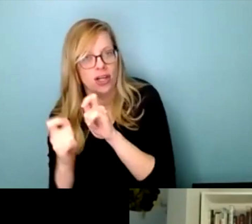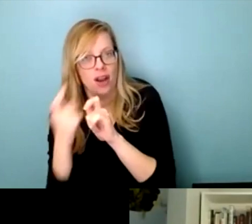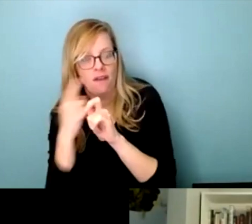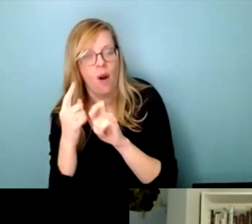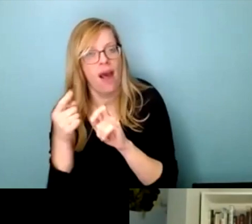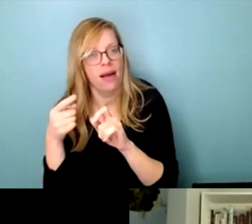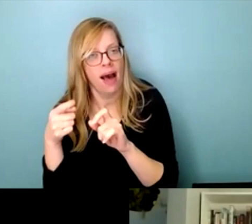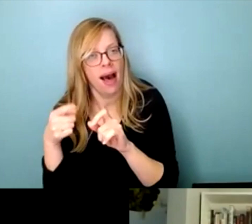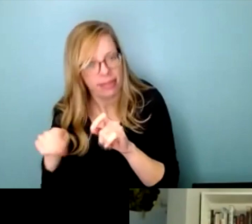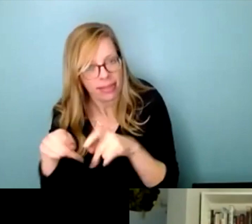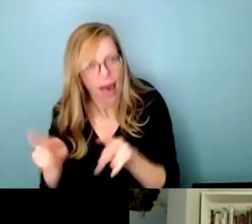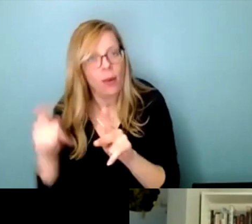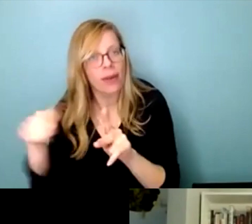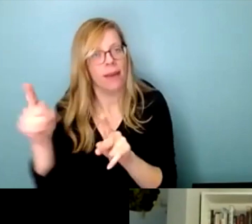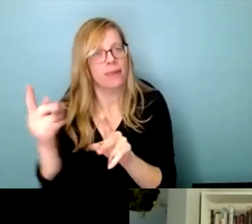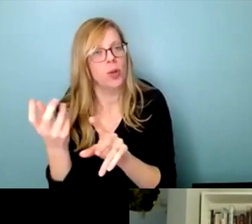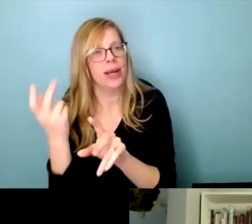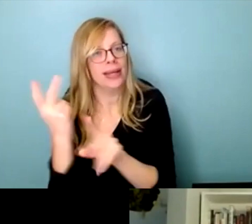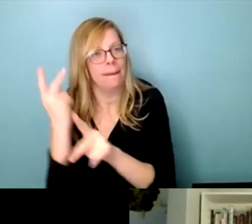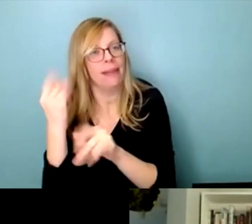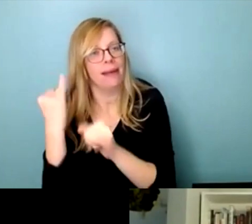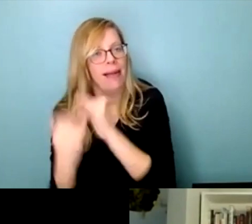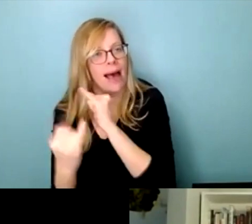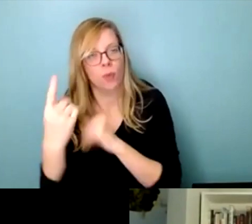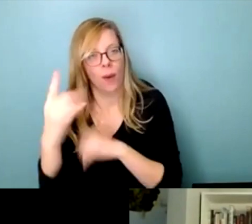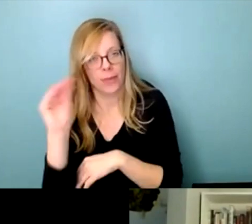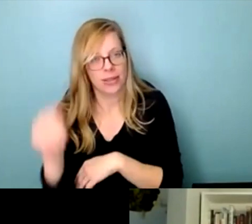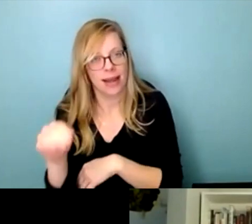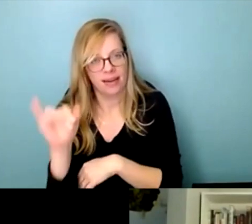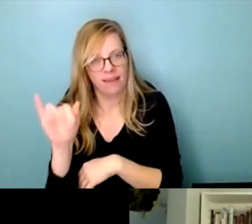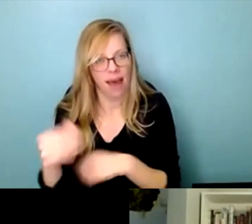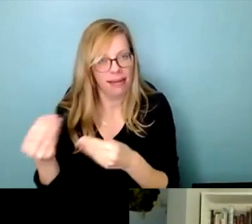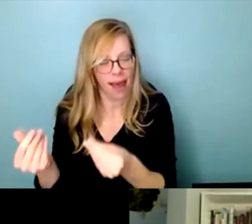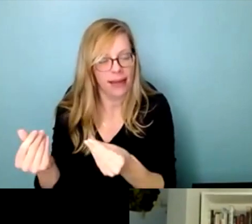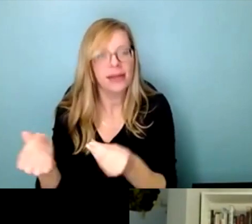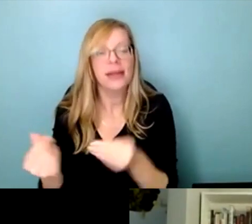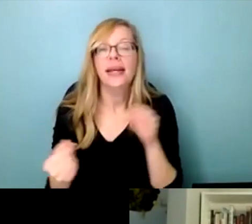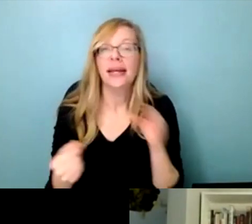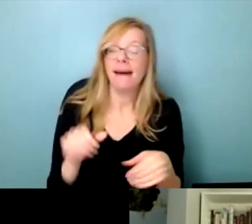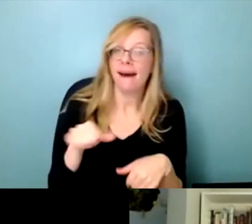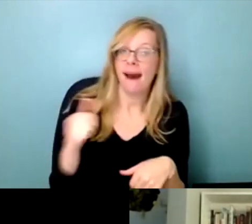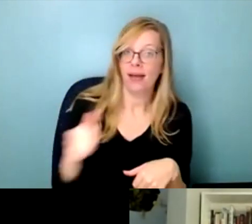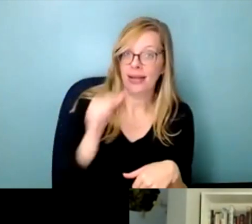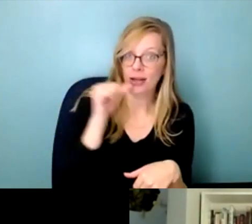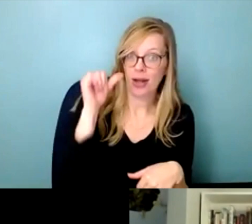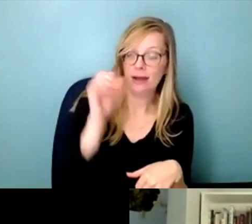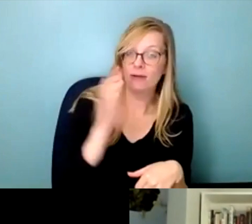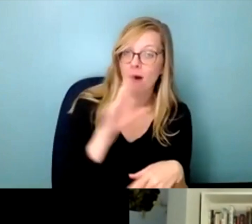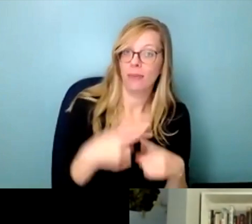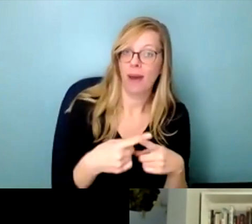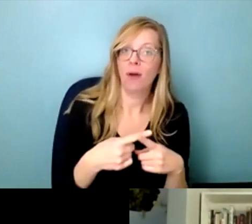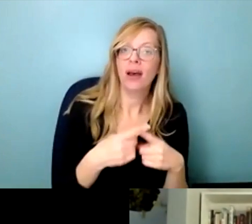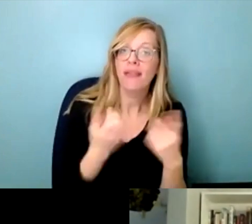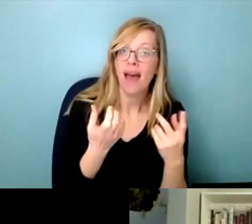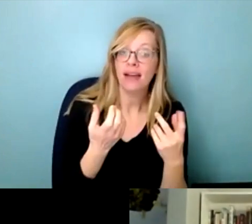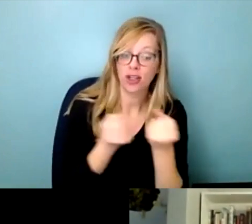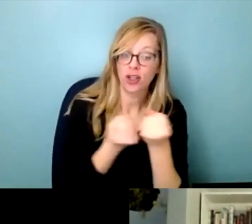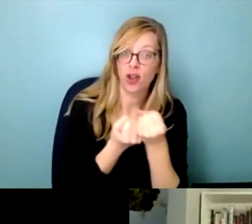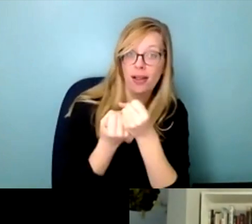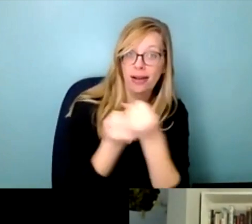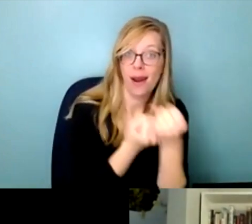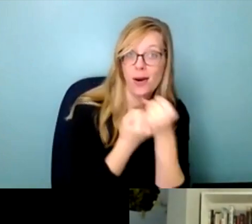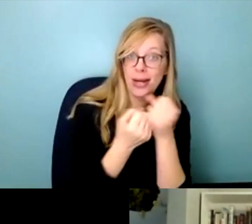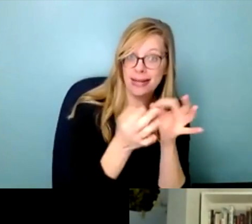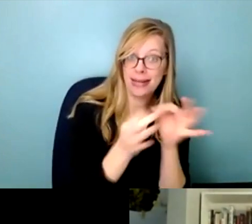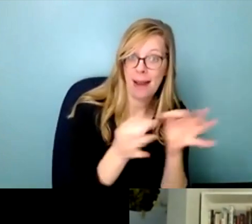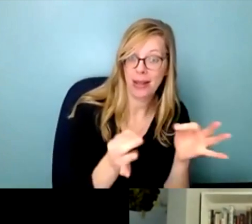Thompson, who was on the panel yesterday from beyond solidarity statements talked about, we need to go beyond those solidarity statements and, uh, that black indigenous or